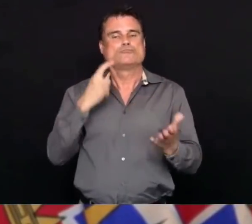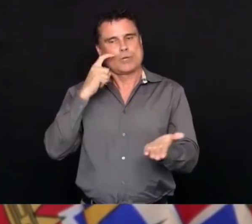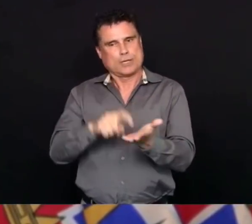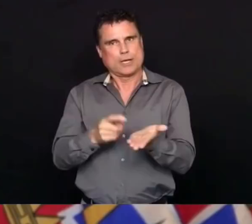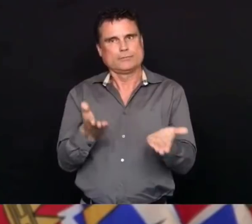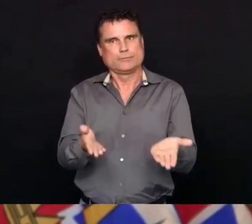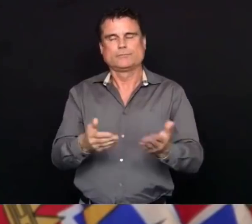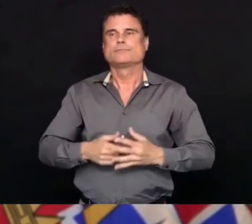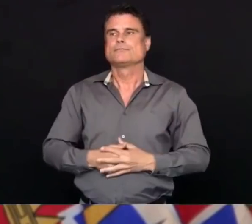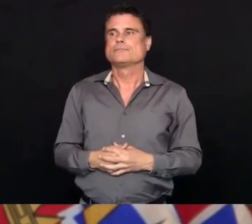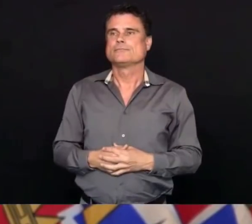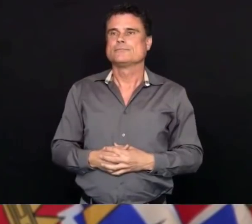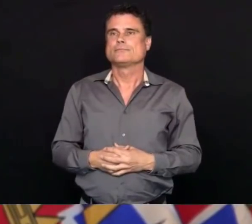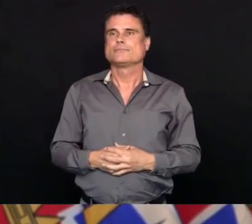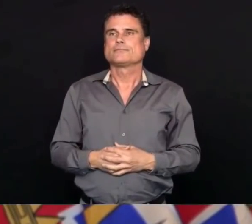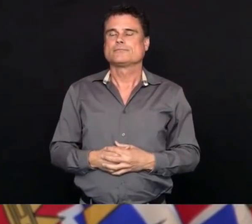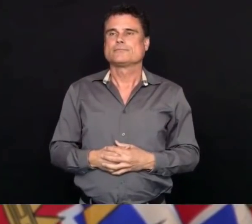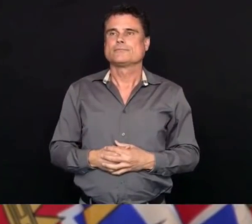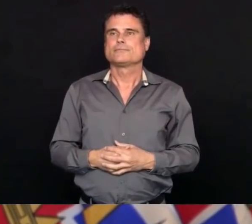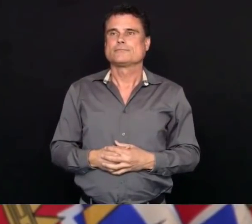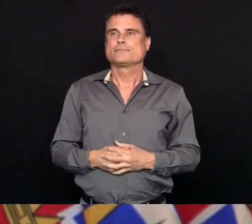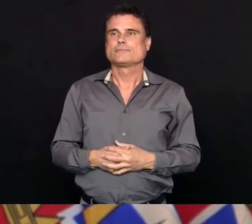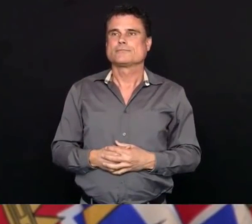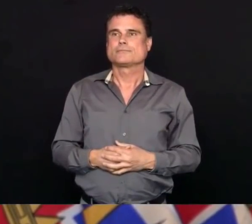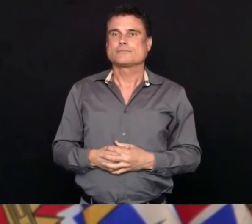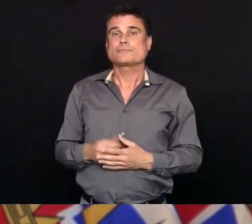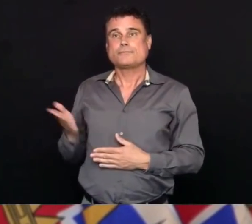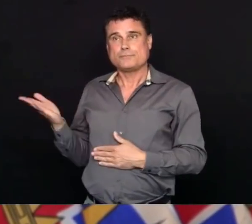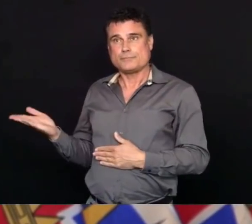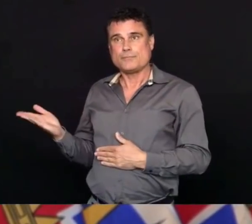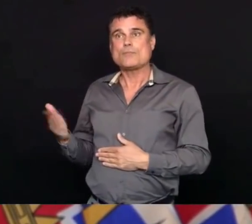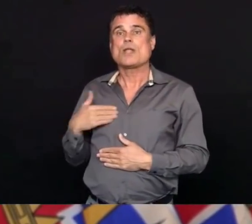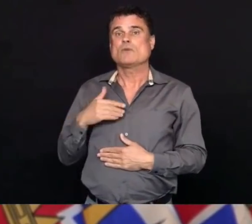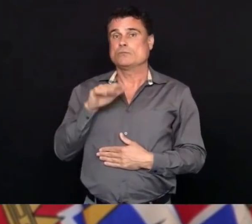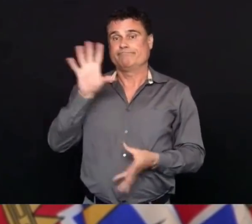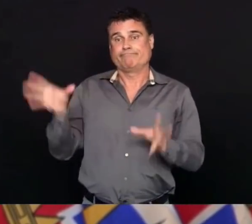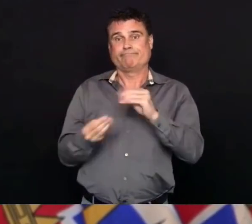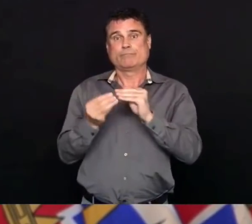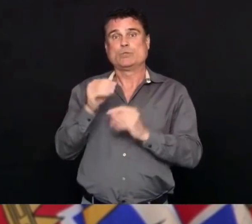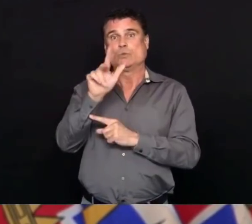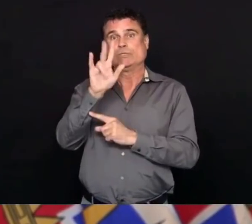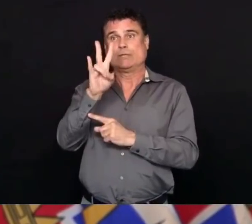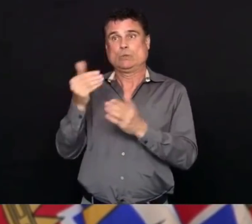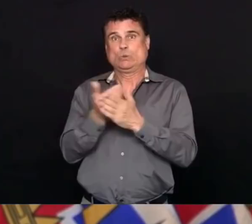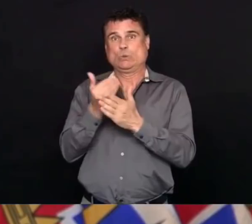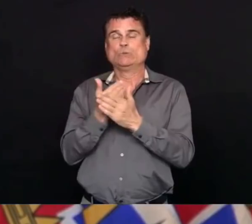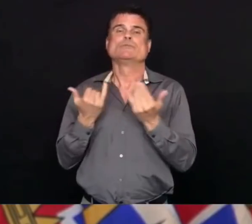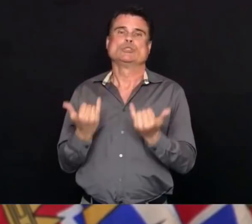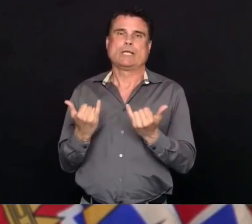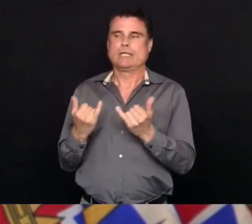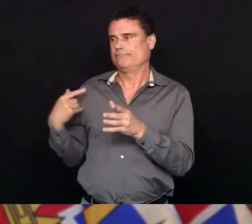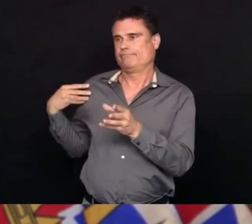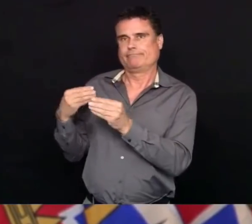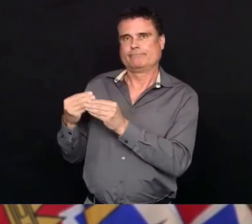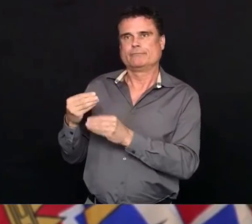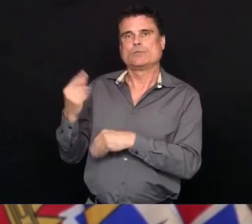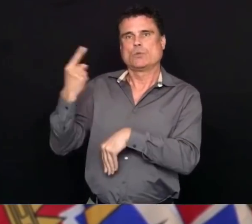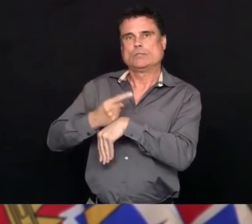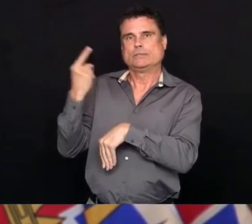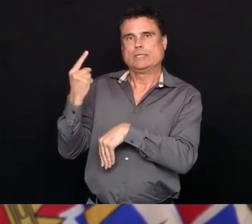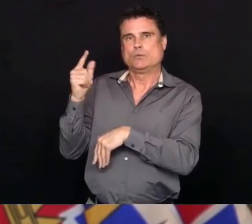27 new cases who have tested positive in the province in the last 24 hours bringing our total to 1